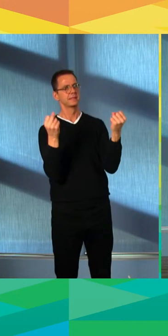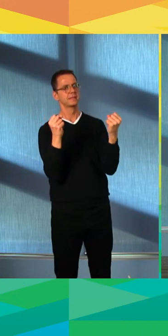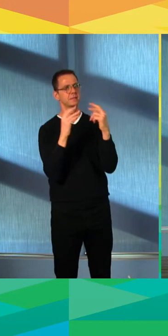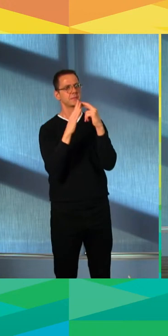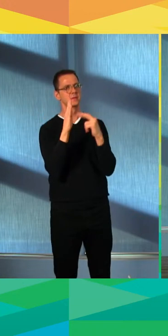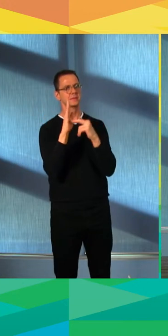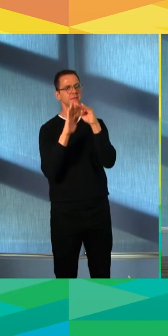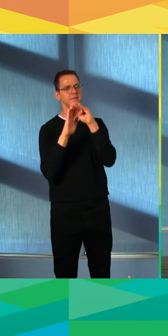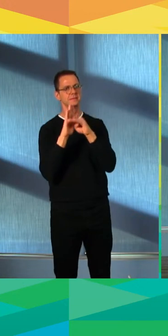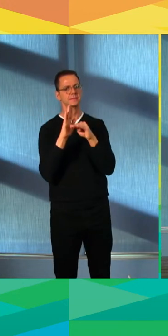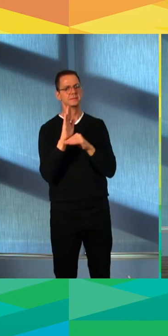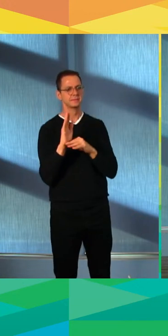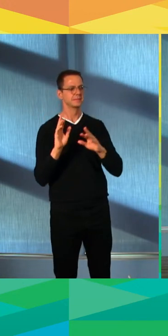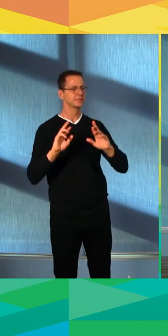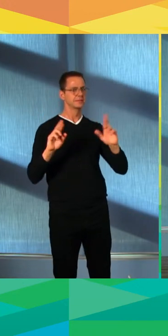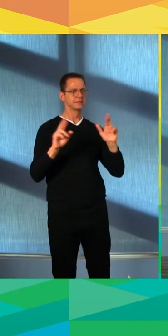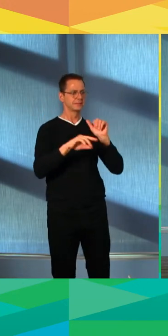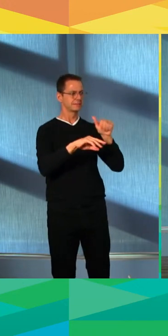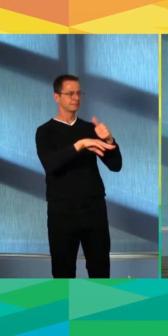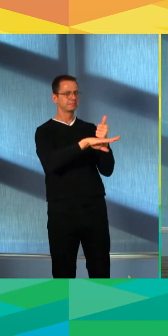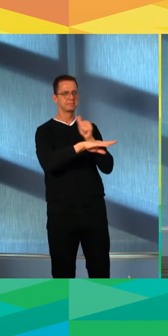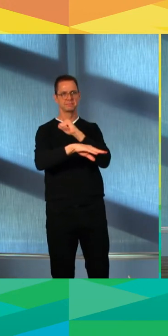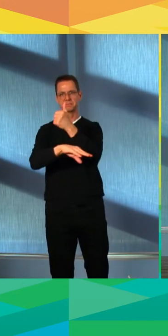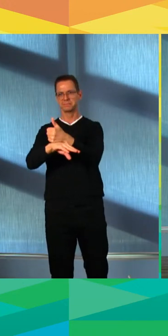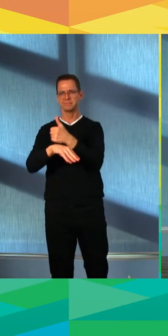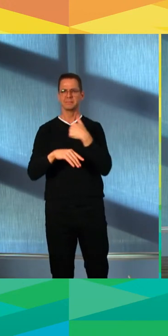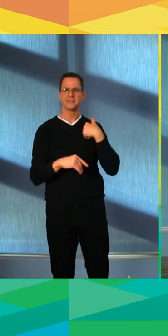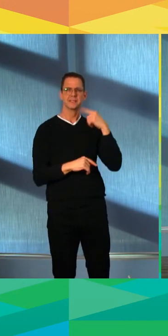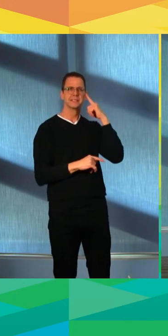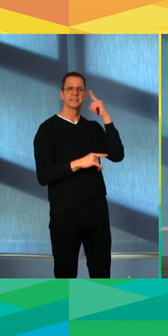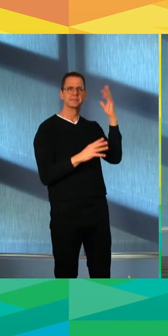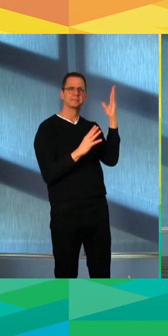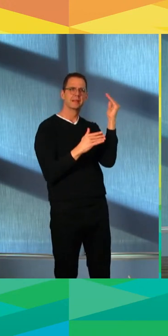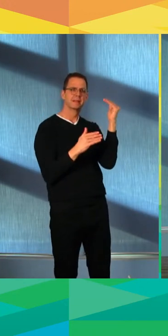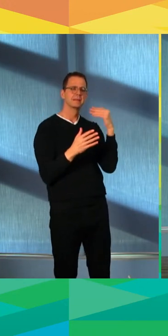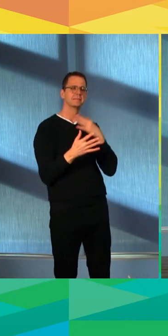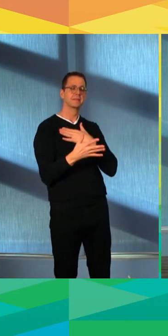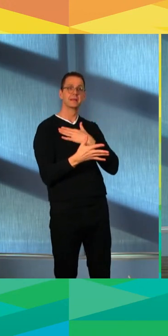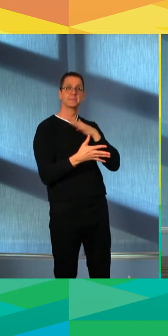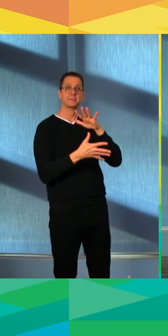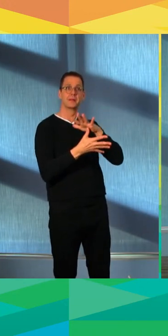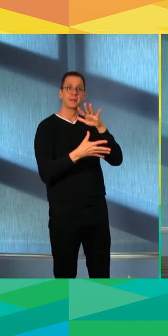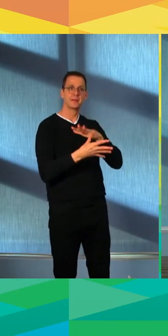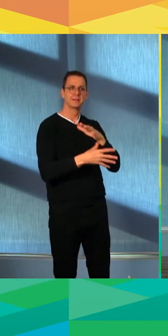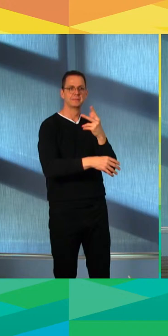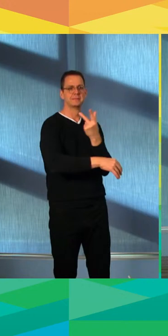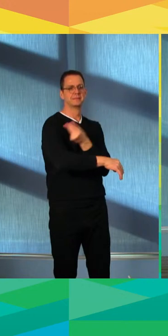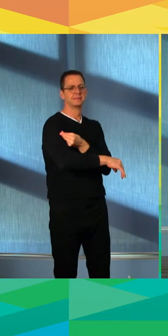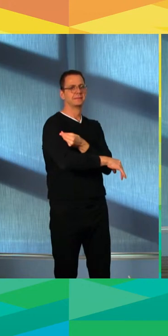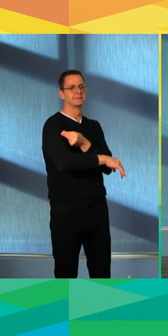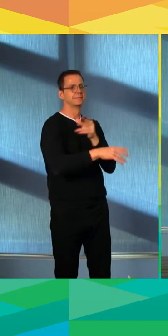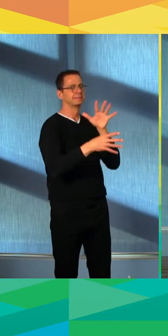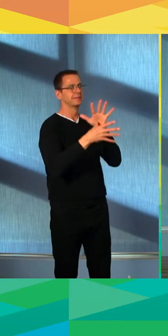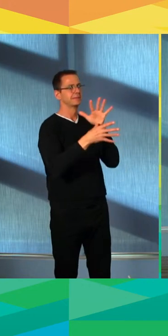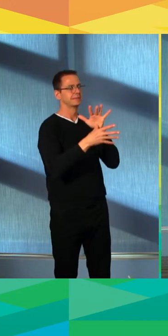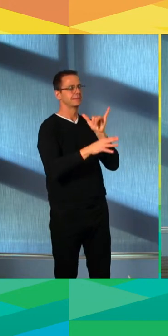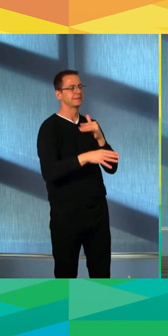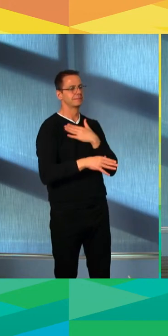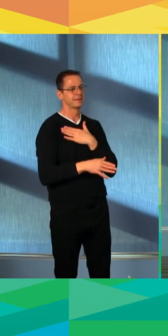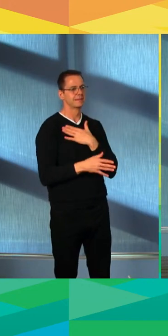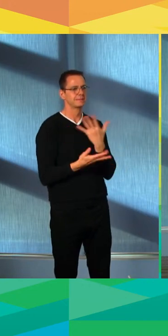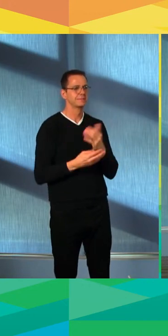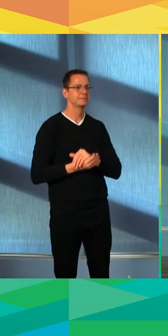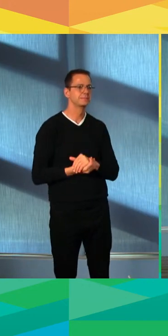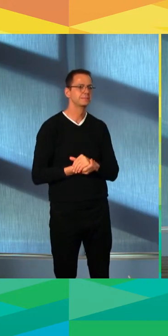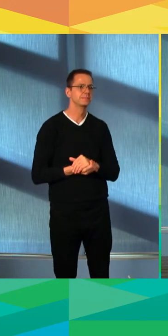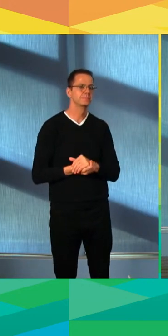permissible. And my expectation would be that vaccination would take precedence in all instances if push comes to shove.